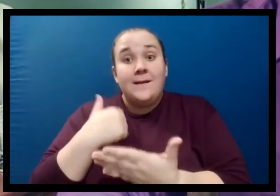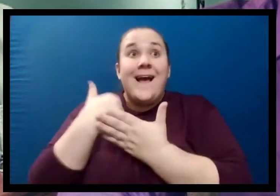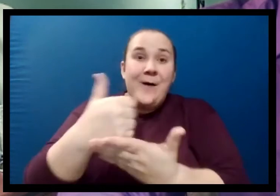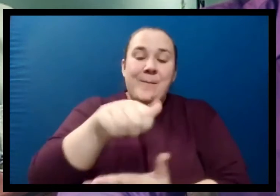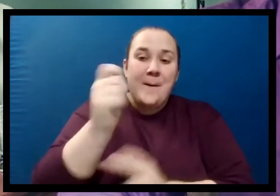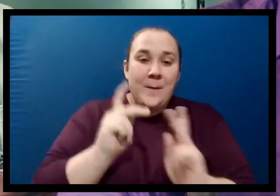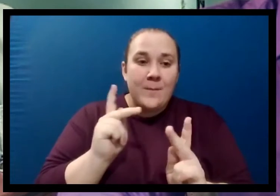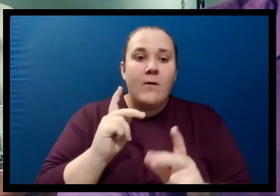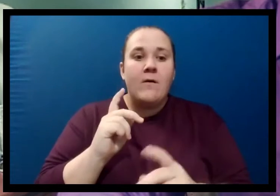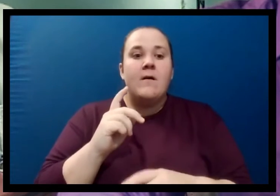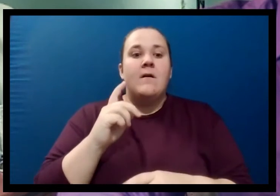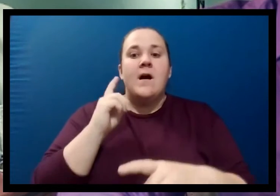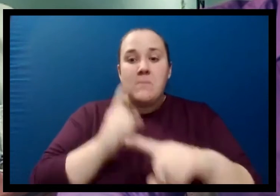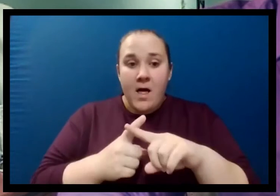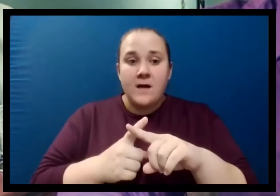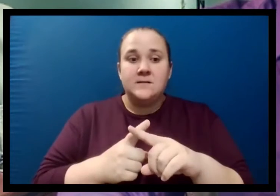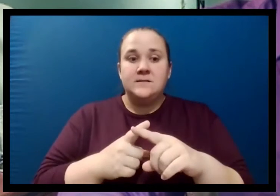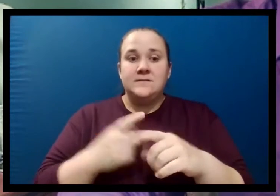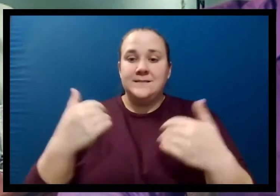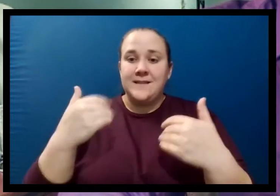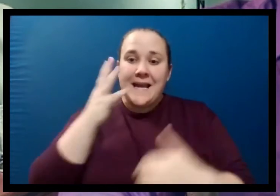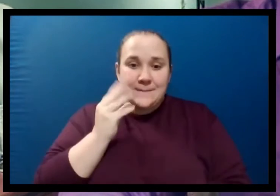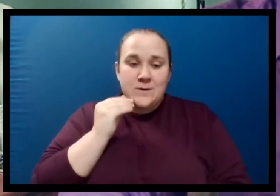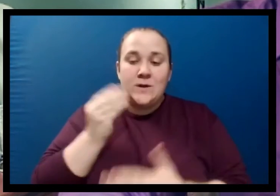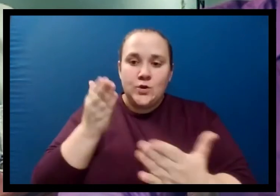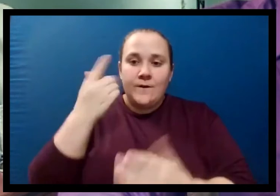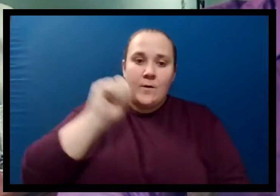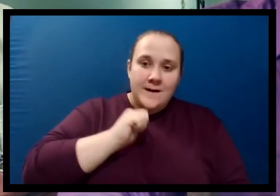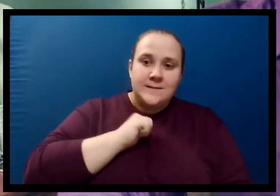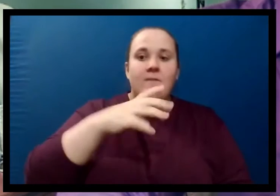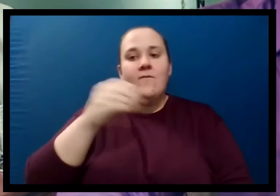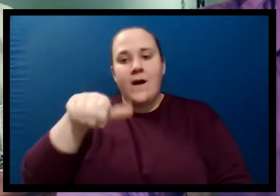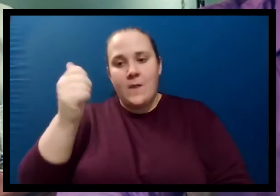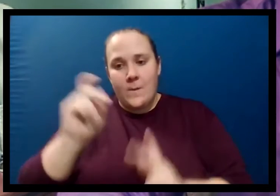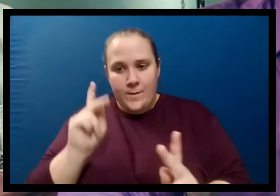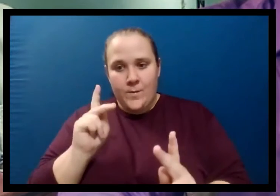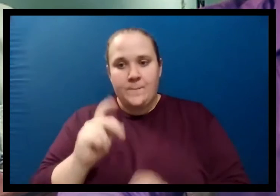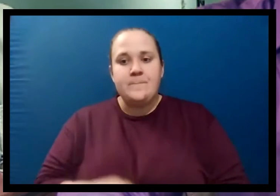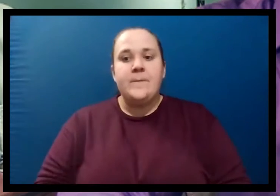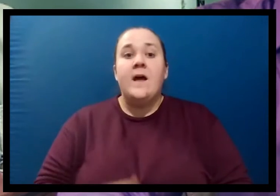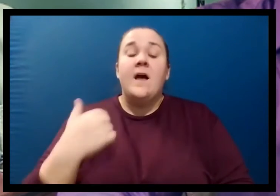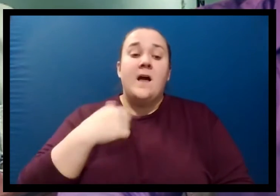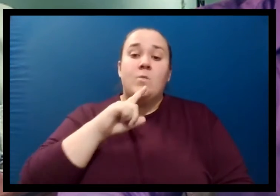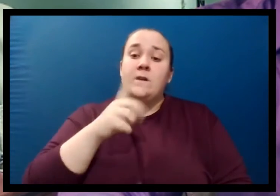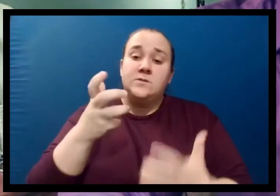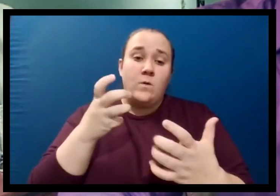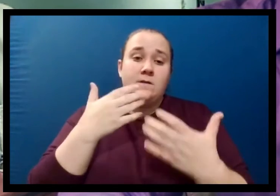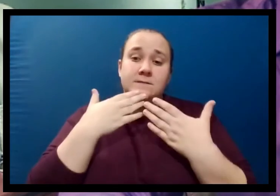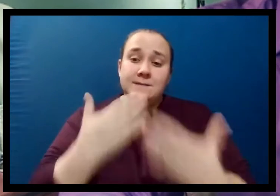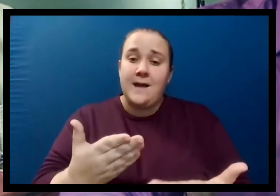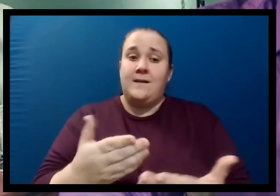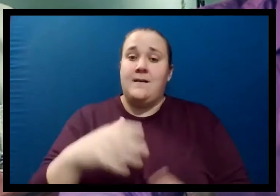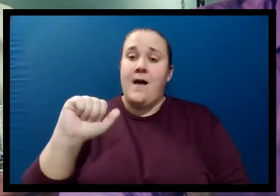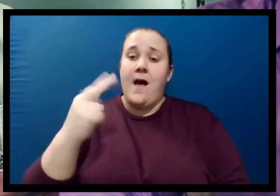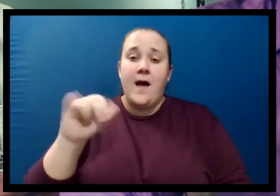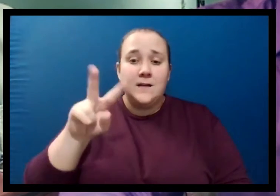others, but expand resources for myself and others, so I